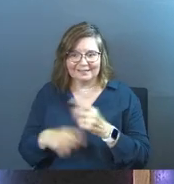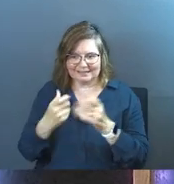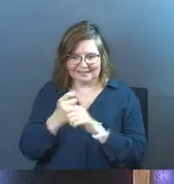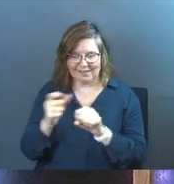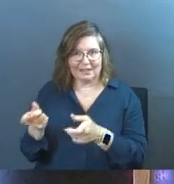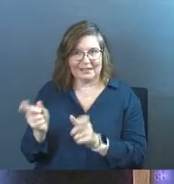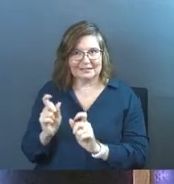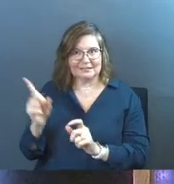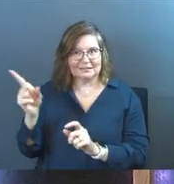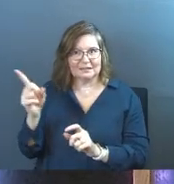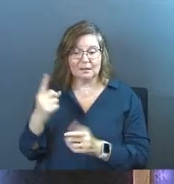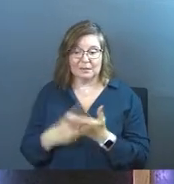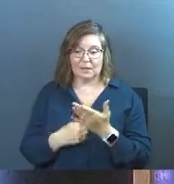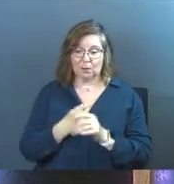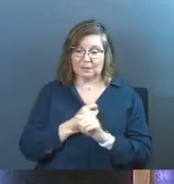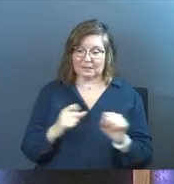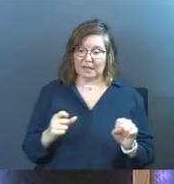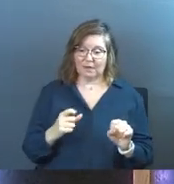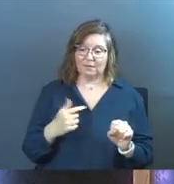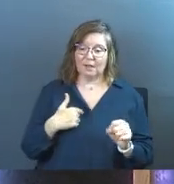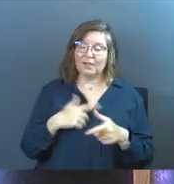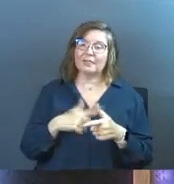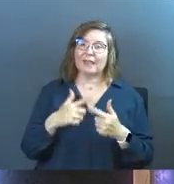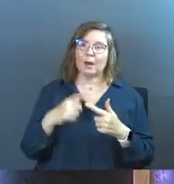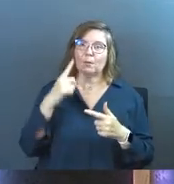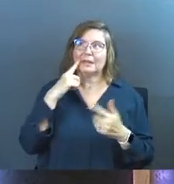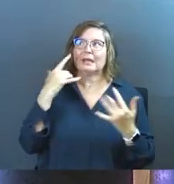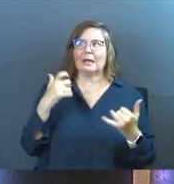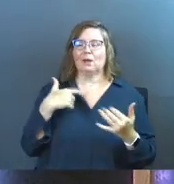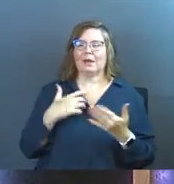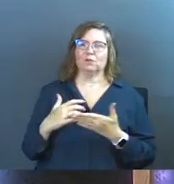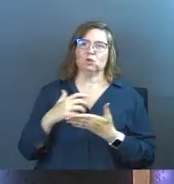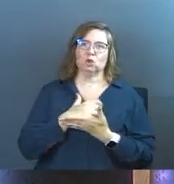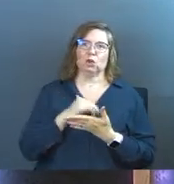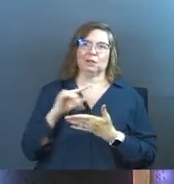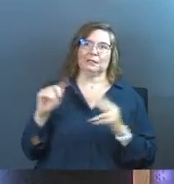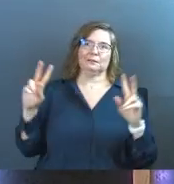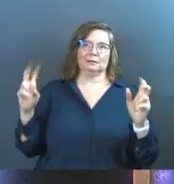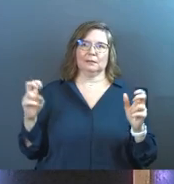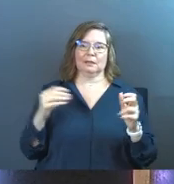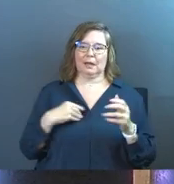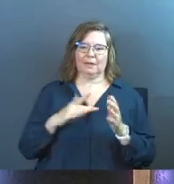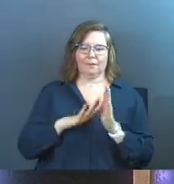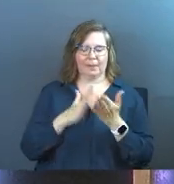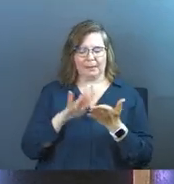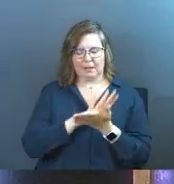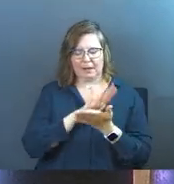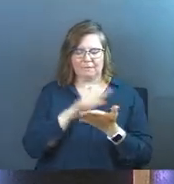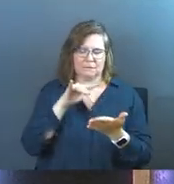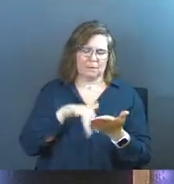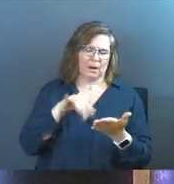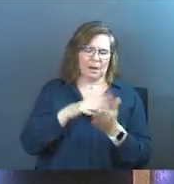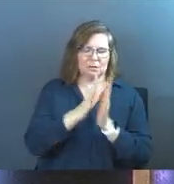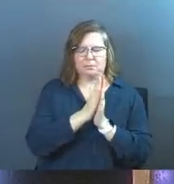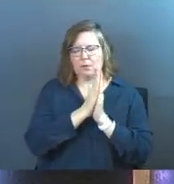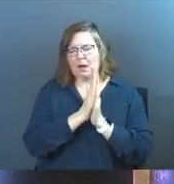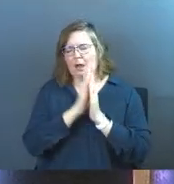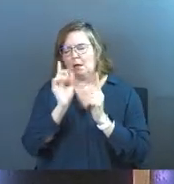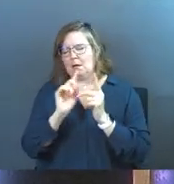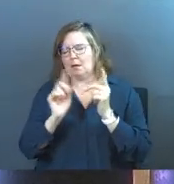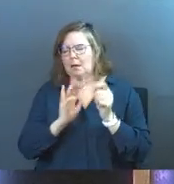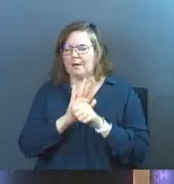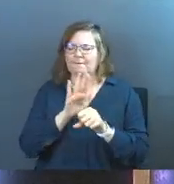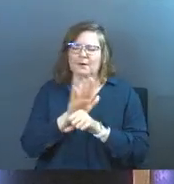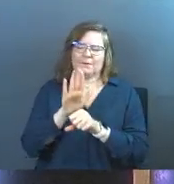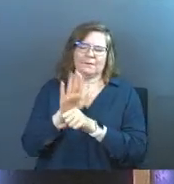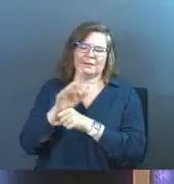but sometimes when we get saved as Christians, then we think now I've really got to get to work and I've got a Bible enough and I got to pray enough and I got to church enough and I got